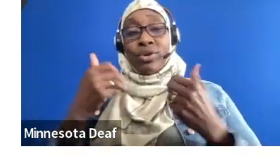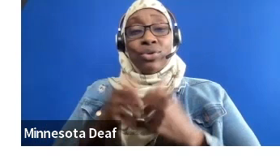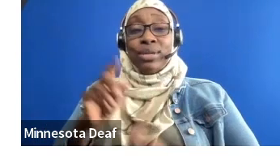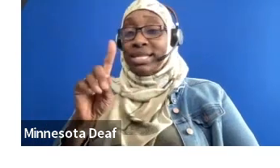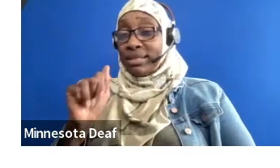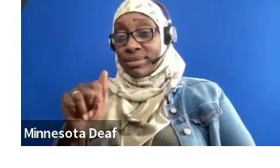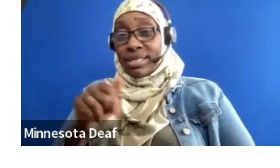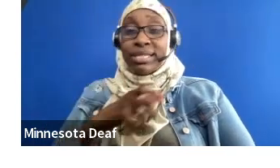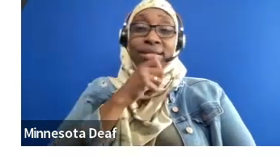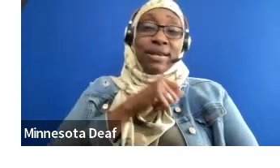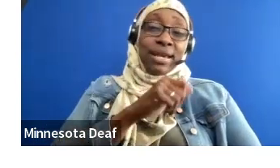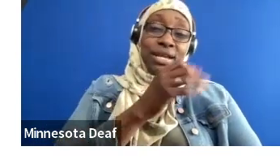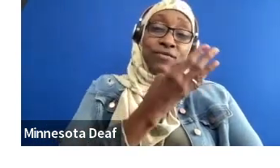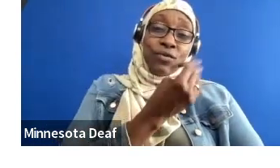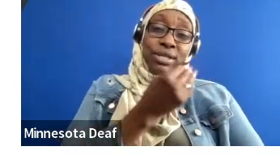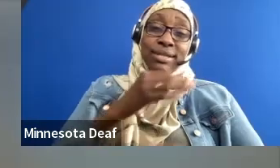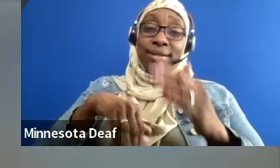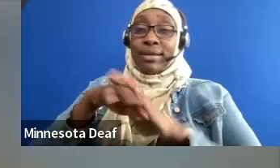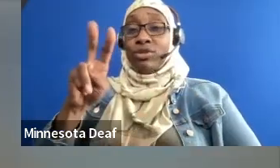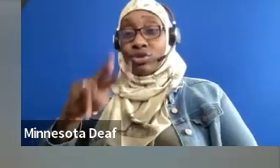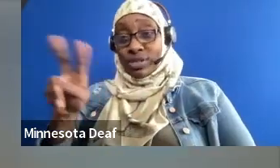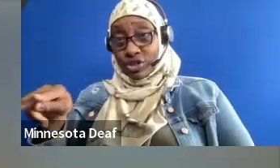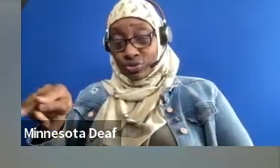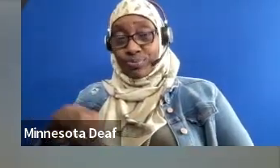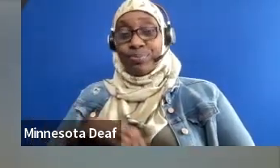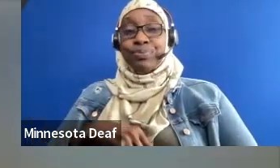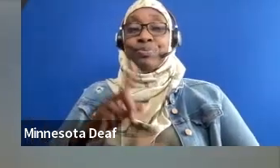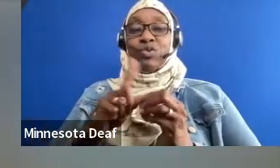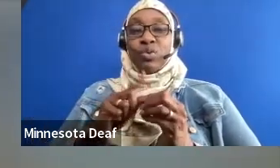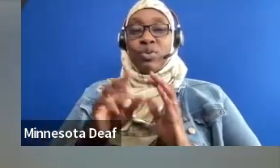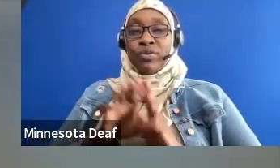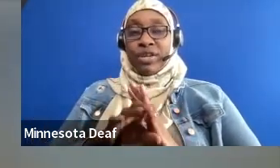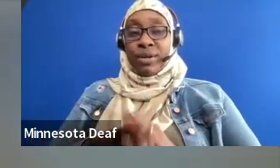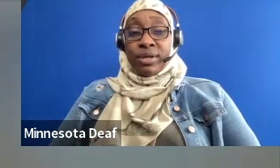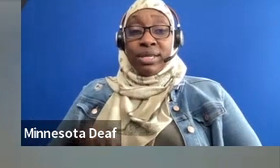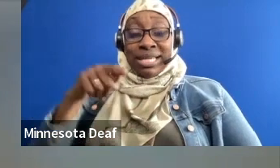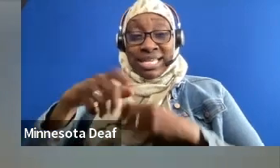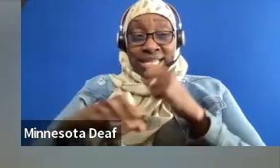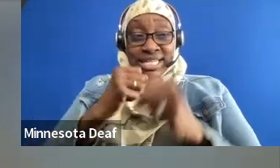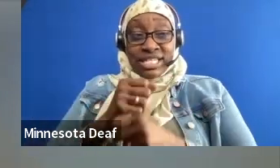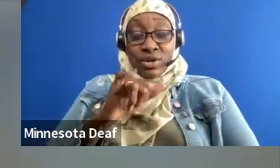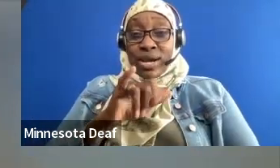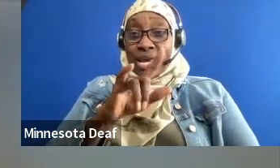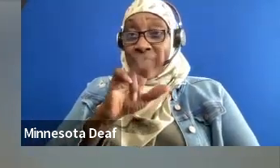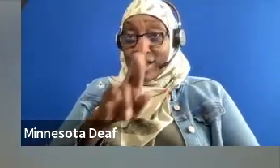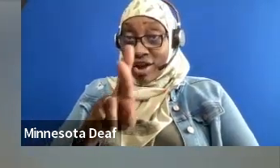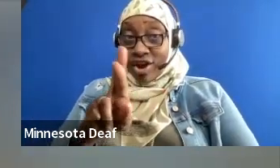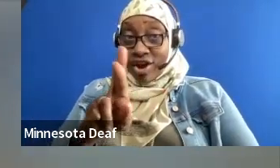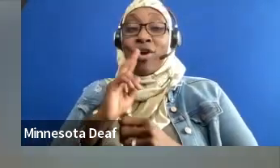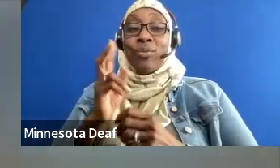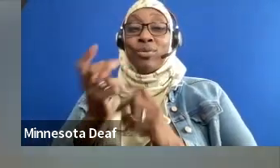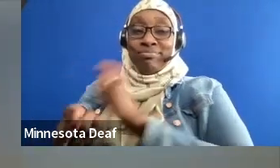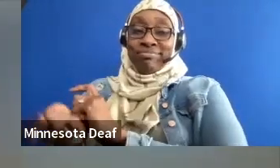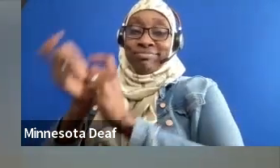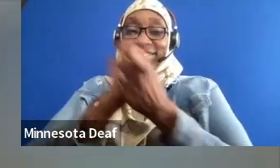to show you while I take a little break from talking. This year, YLR will be transformed into a leadership series, leveraging four two-week sessions,